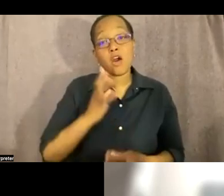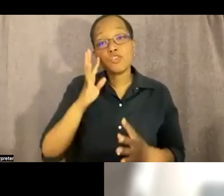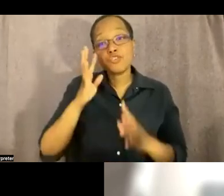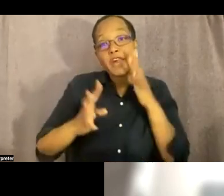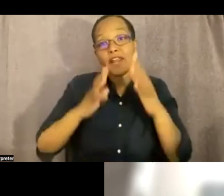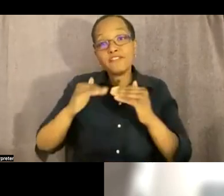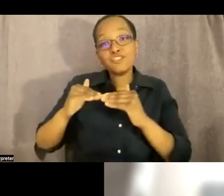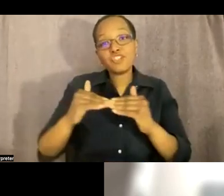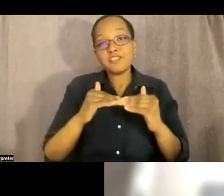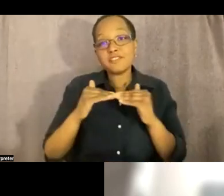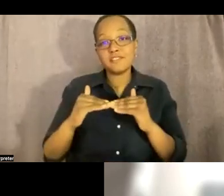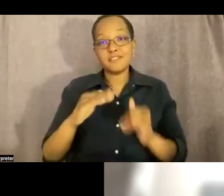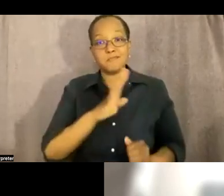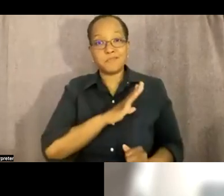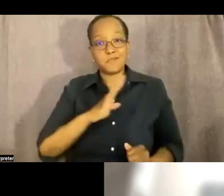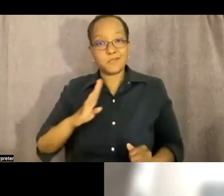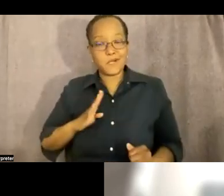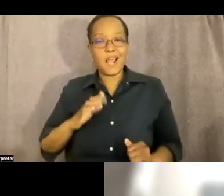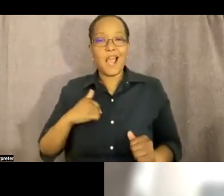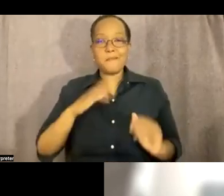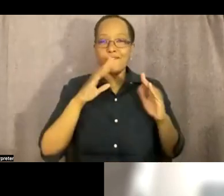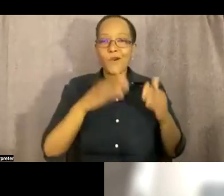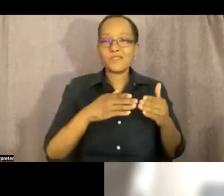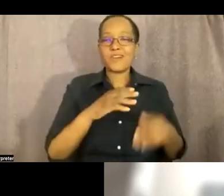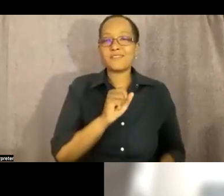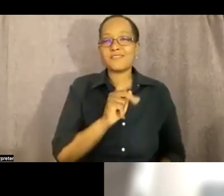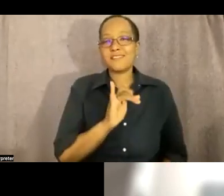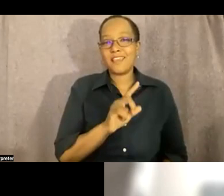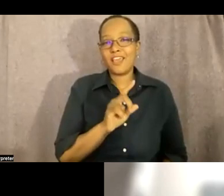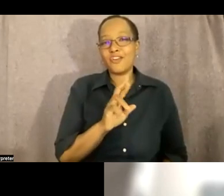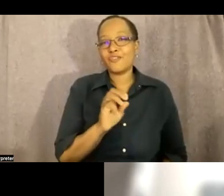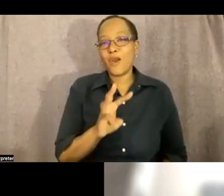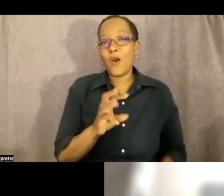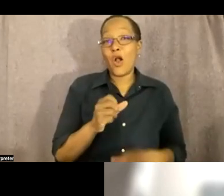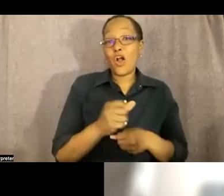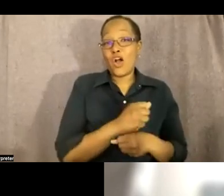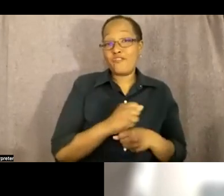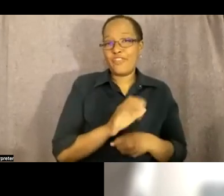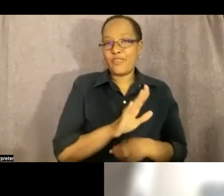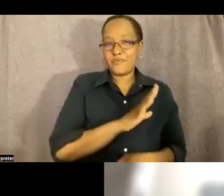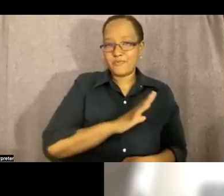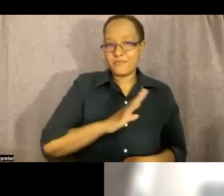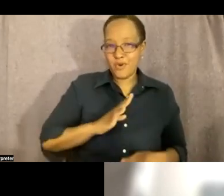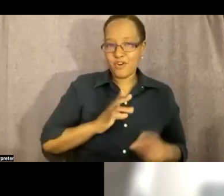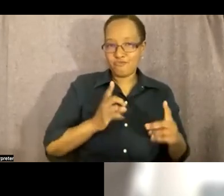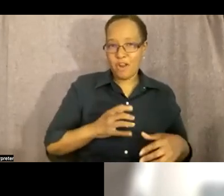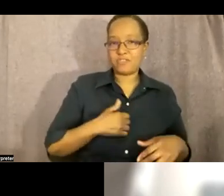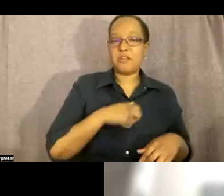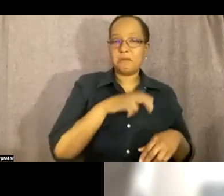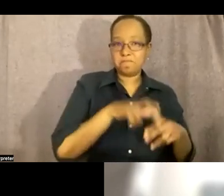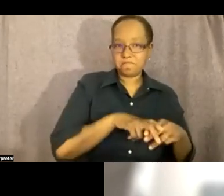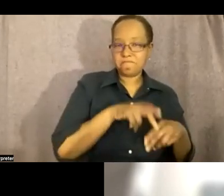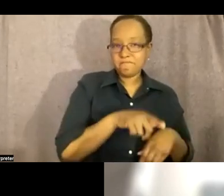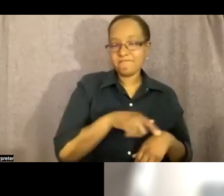i'm on skin roll coffees board of directors but prior to that we were we